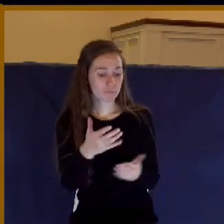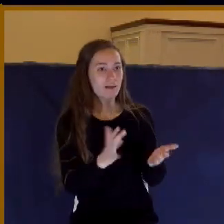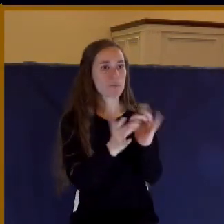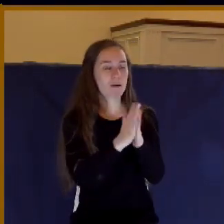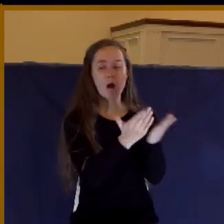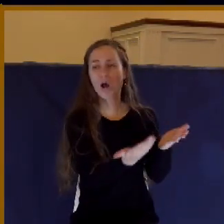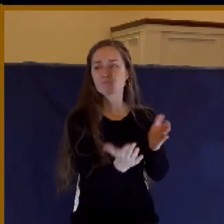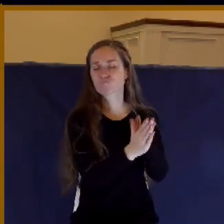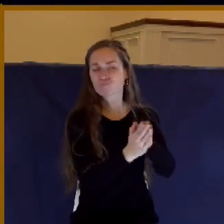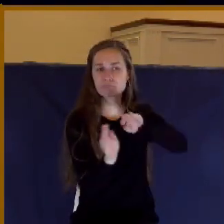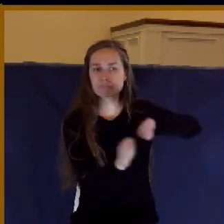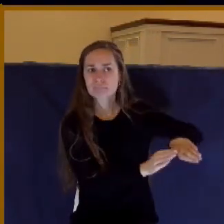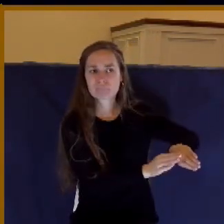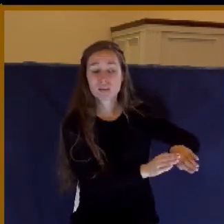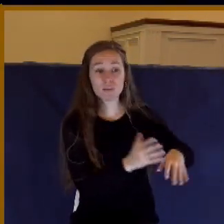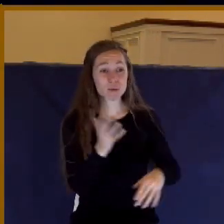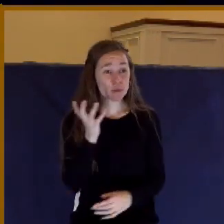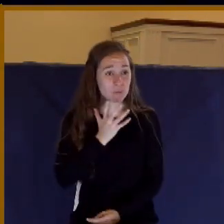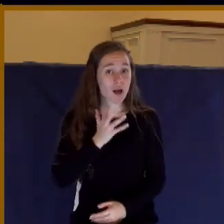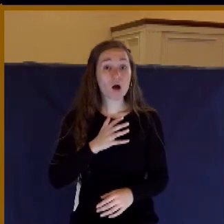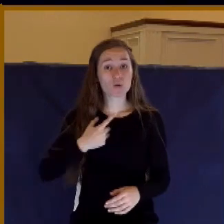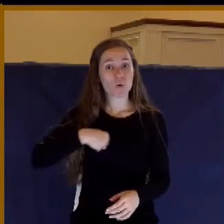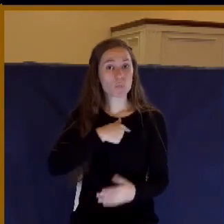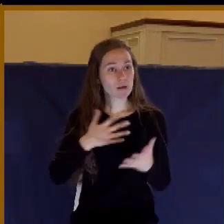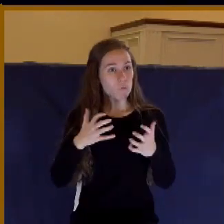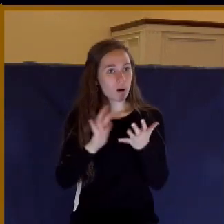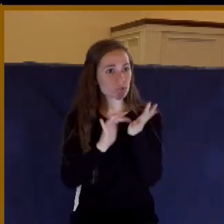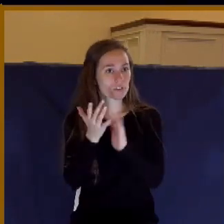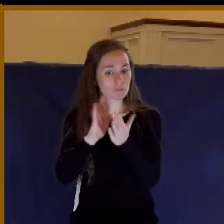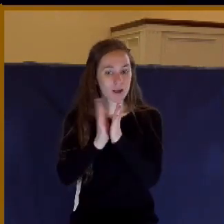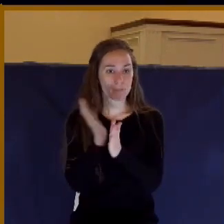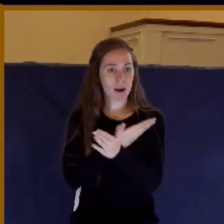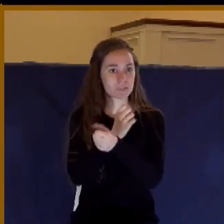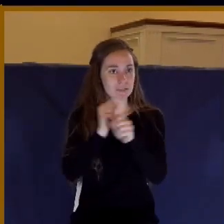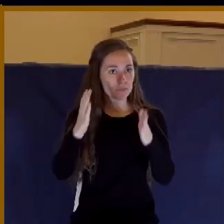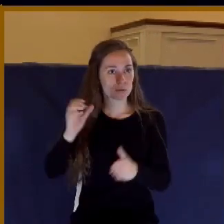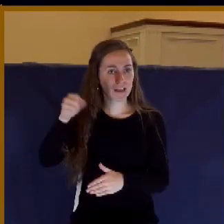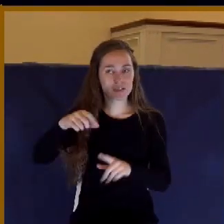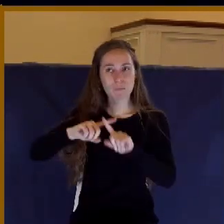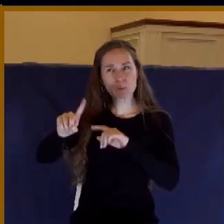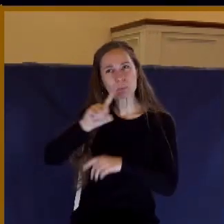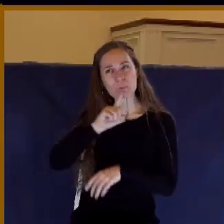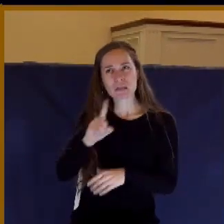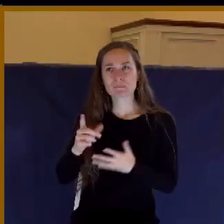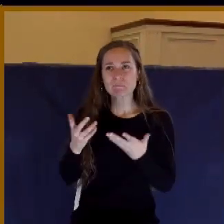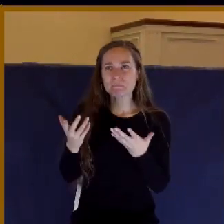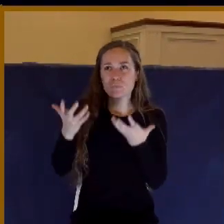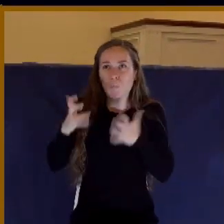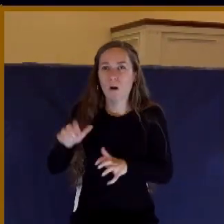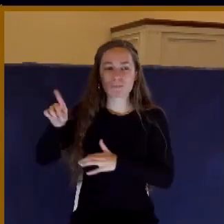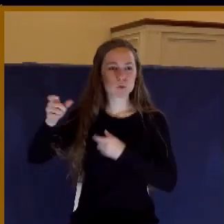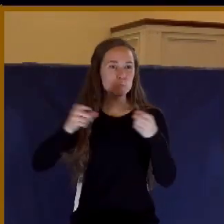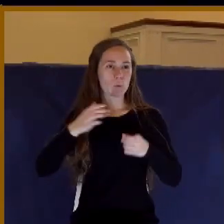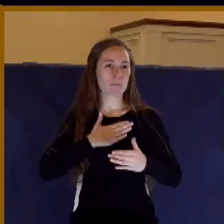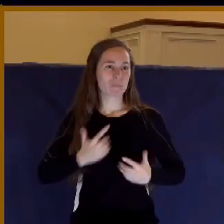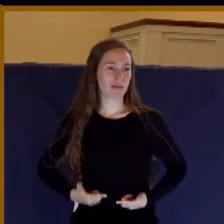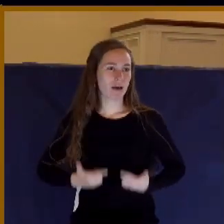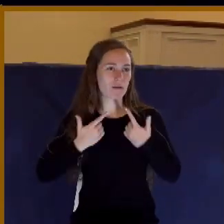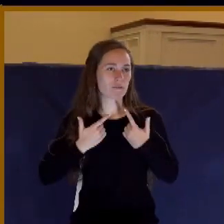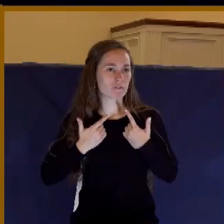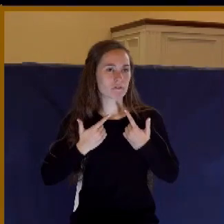After all, we want Jesus as our Savior. Nobody wants to go to hell. We just don't want Him really controlling our life. We want to do what we want to do,